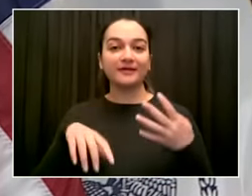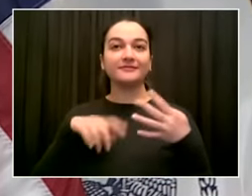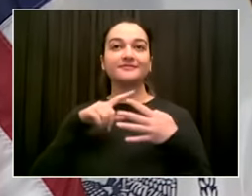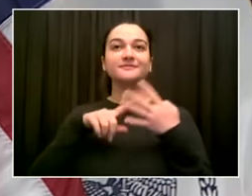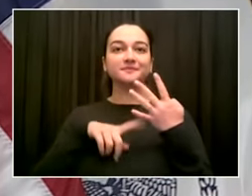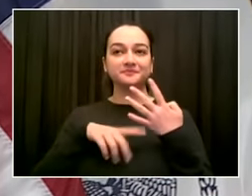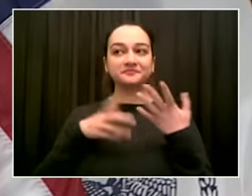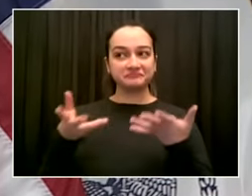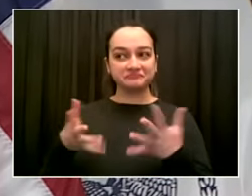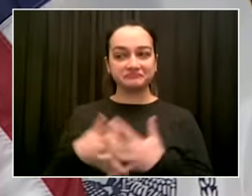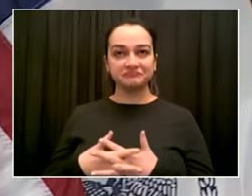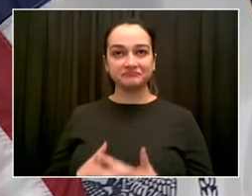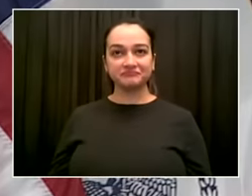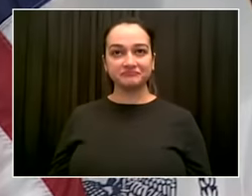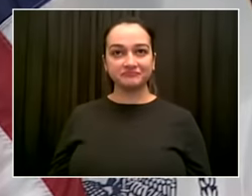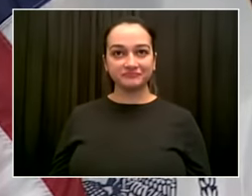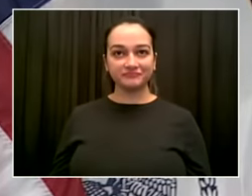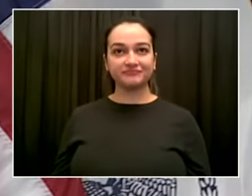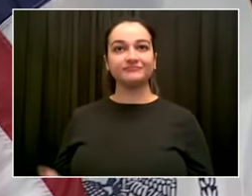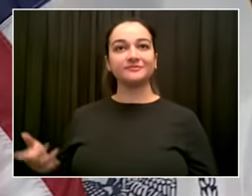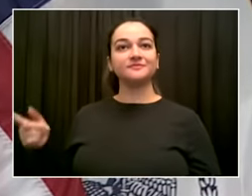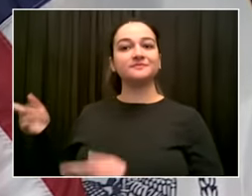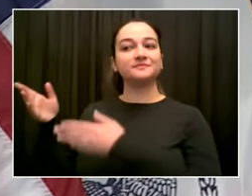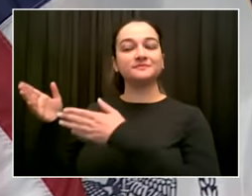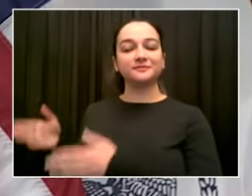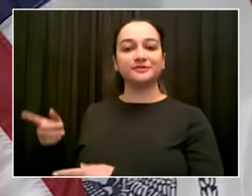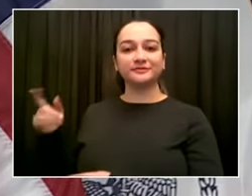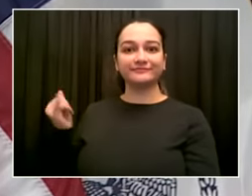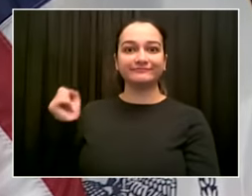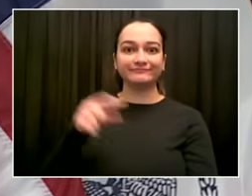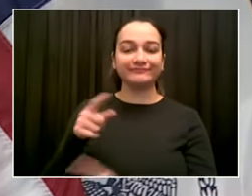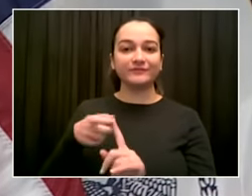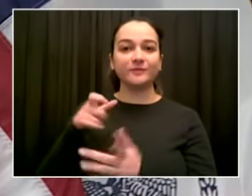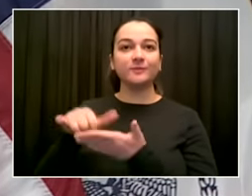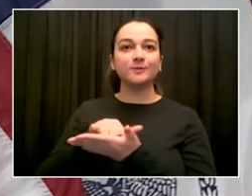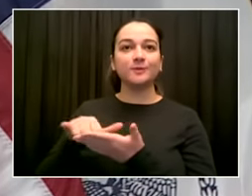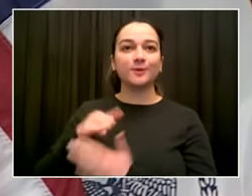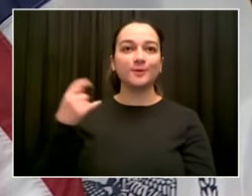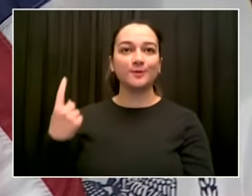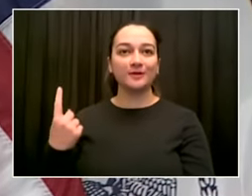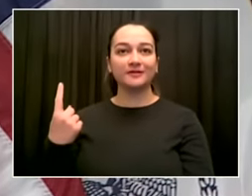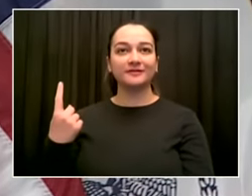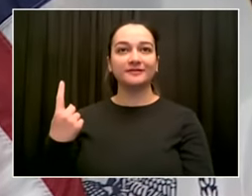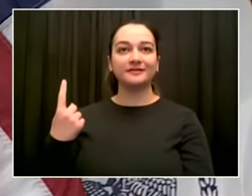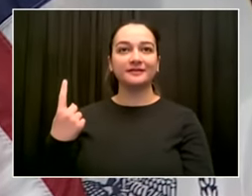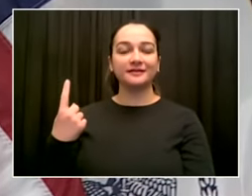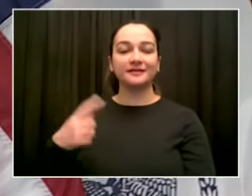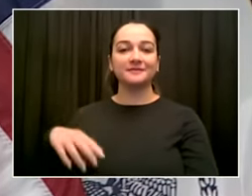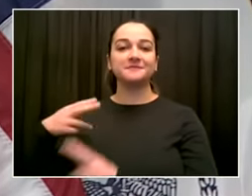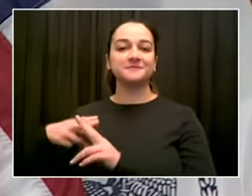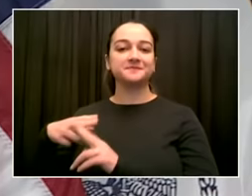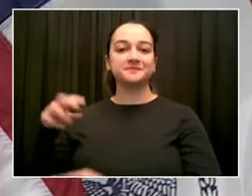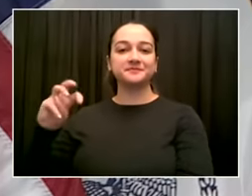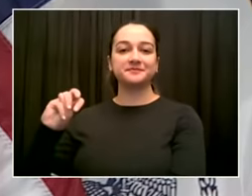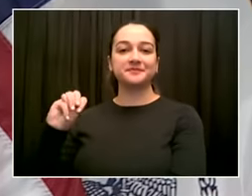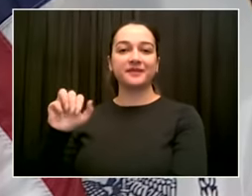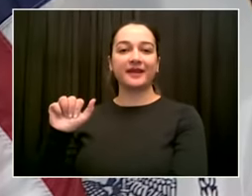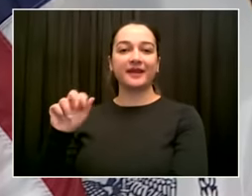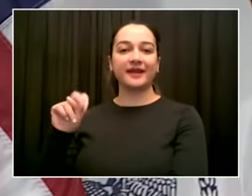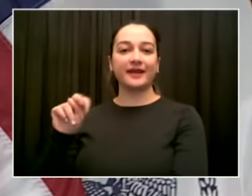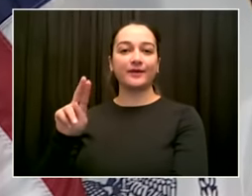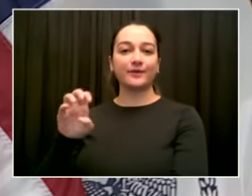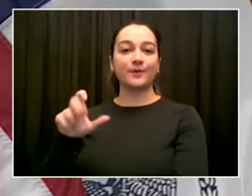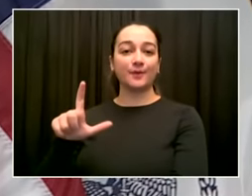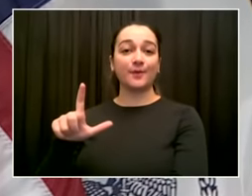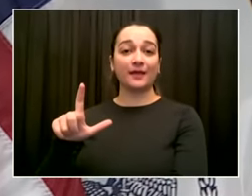Good morning, Mr. Mayor. How are you? I'm doing good. How are you doing, Juan Manuel? Very good. Thank you. President Biden said yesterday that